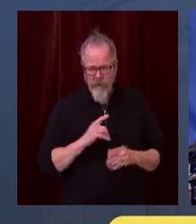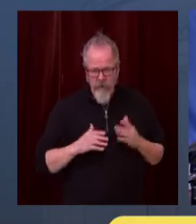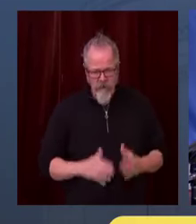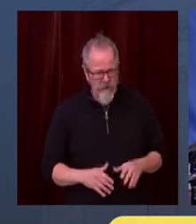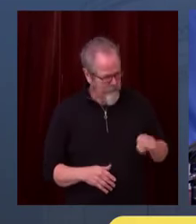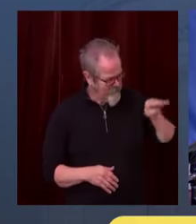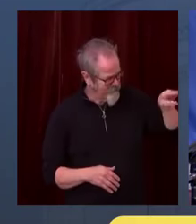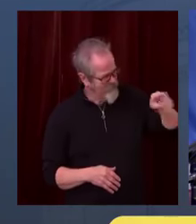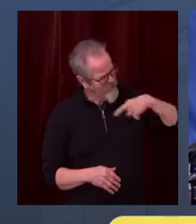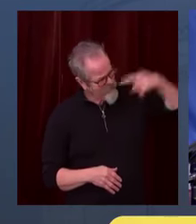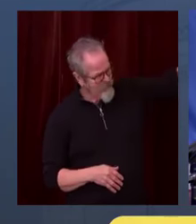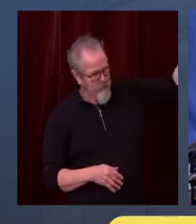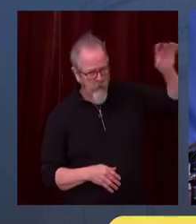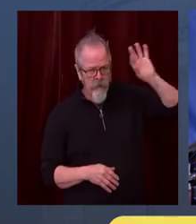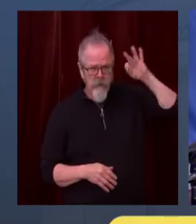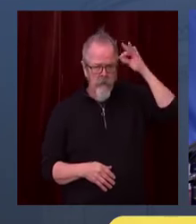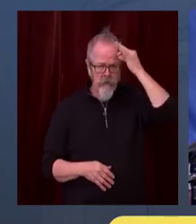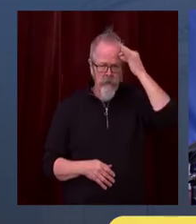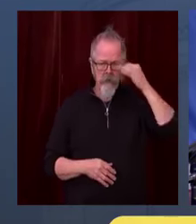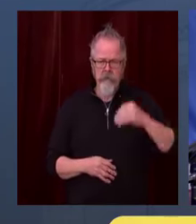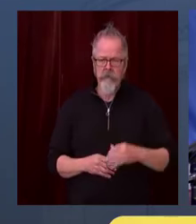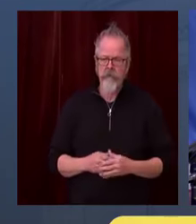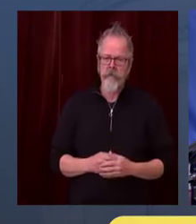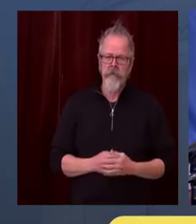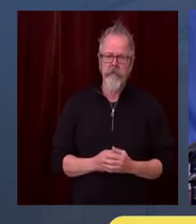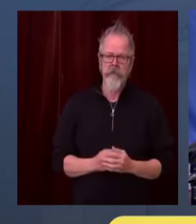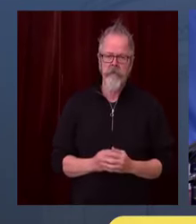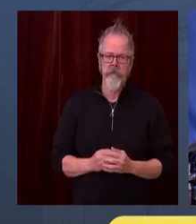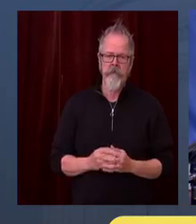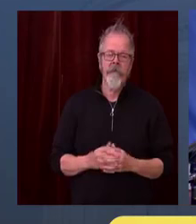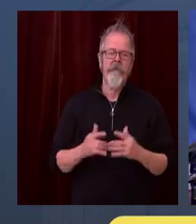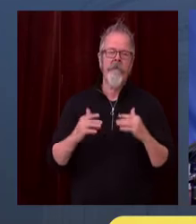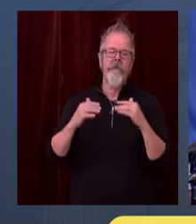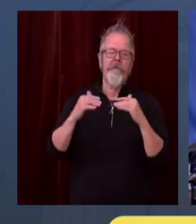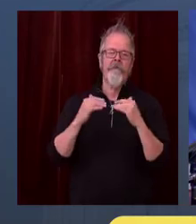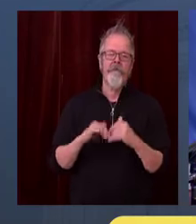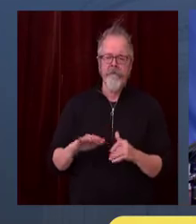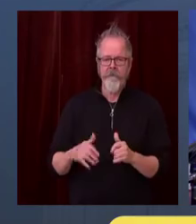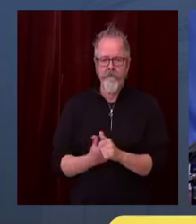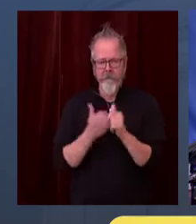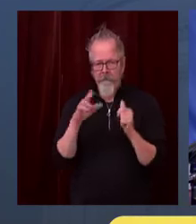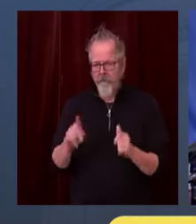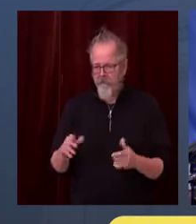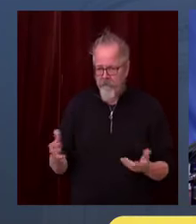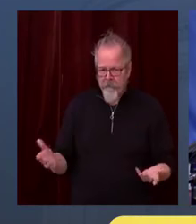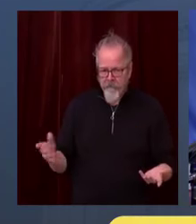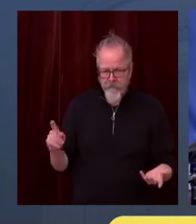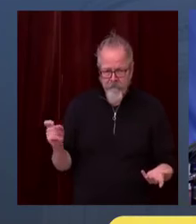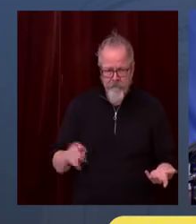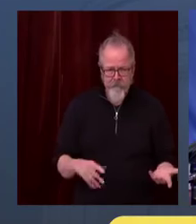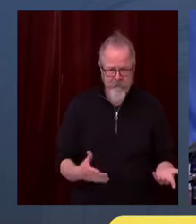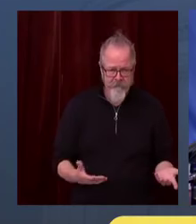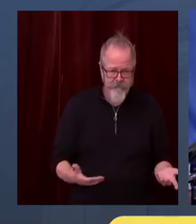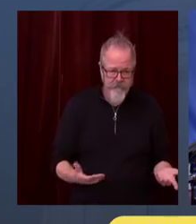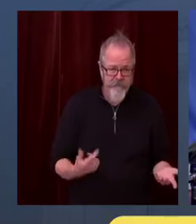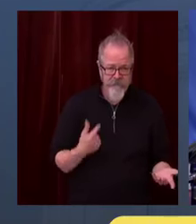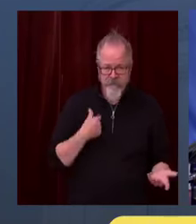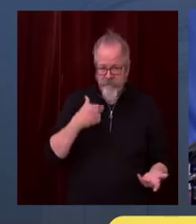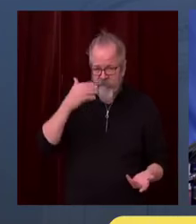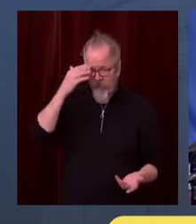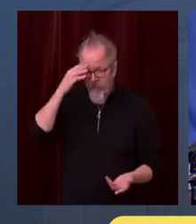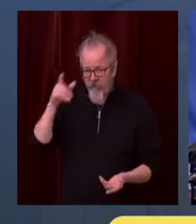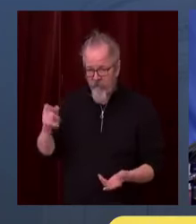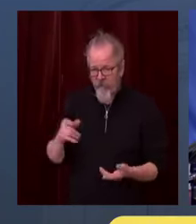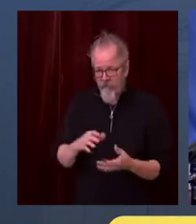current restrictions you're announcing today. But if you don't get the compliance that you're looking for specifically with indoor gatherings in the homes, and we do see